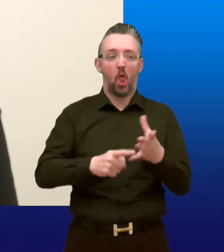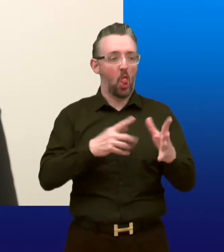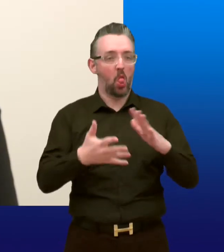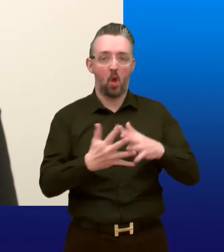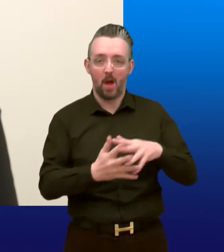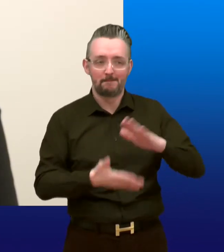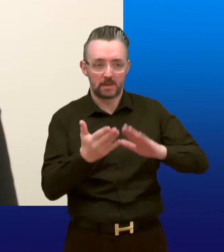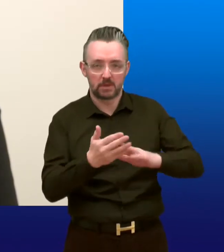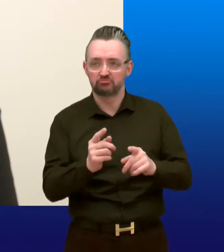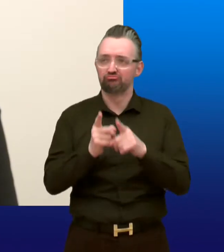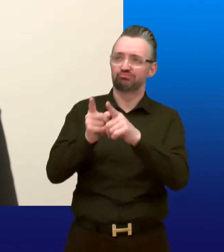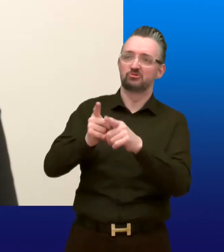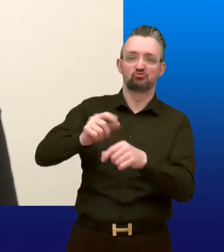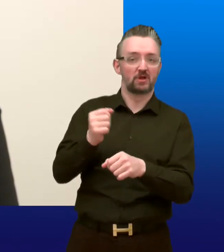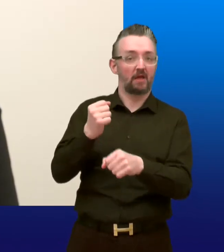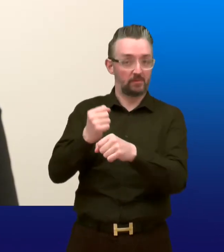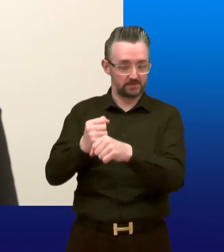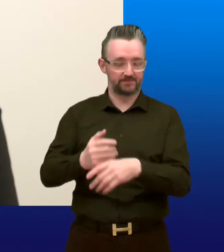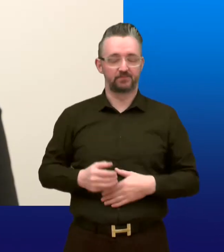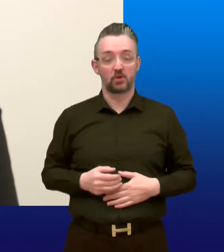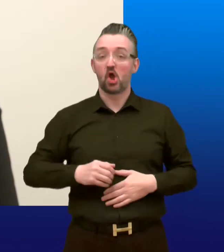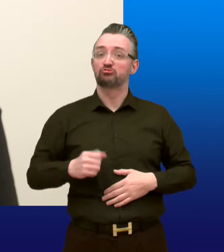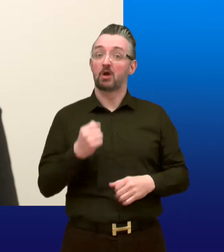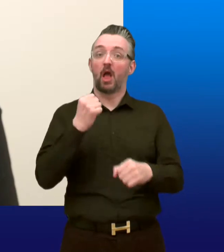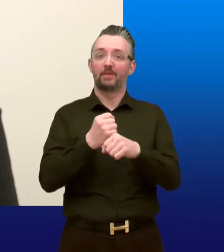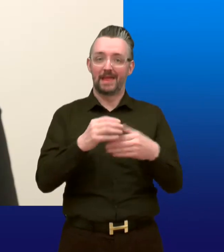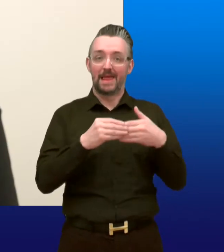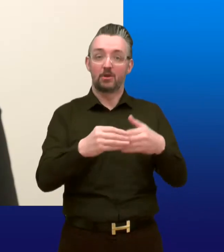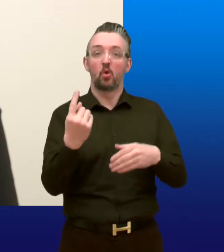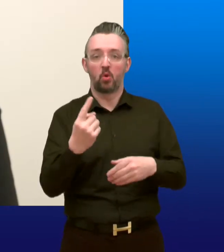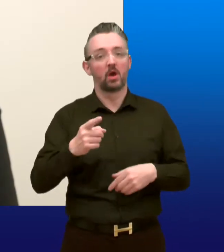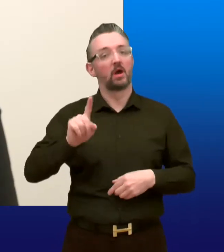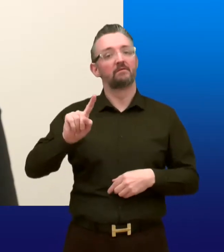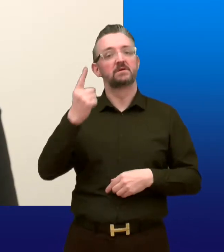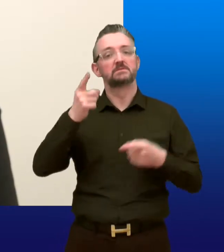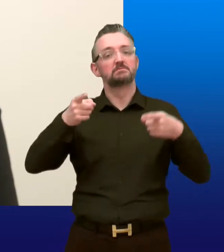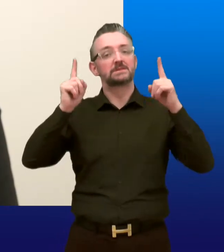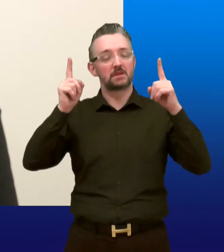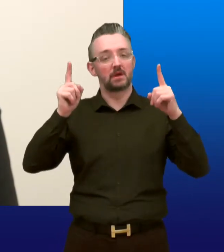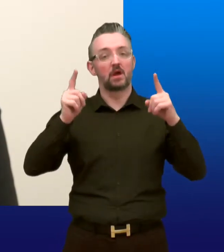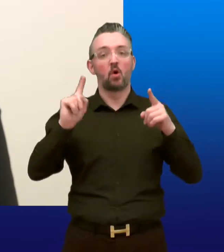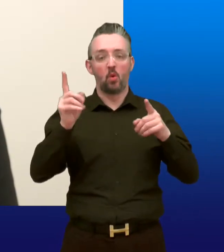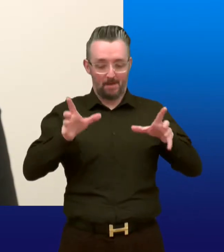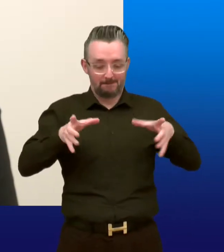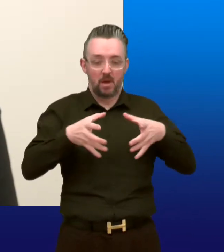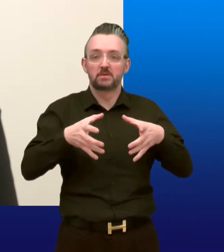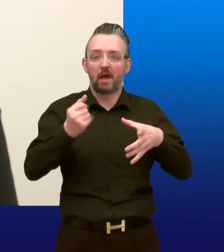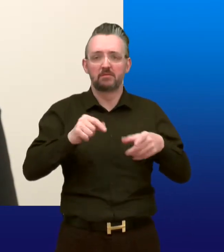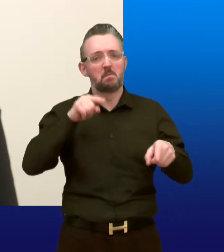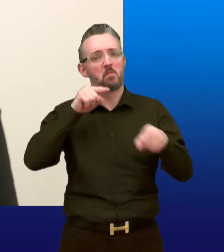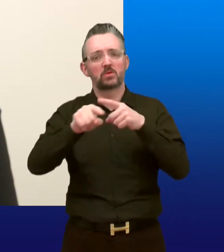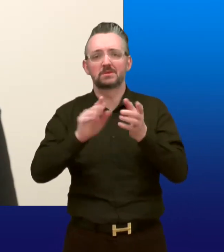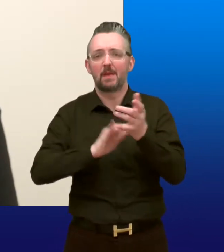and to hold the Scottish Government to account. The Scottish Government is led by the First Minister and is normally formed by the party with the